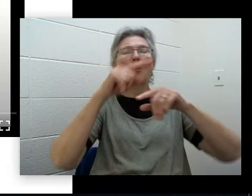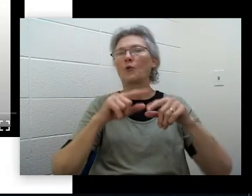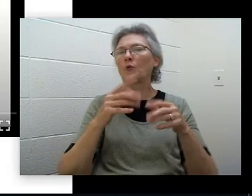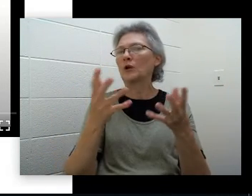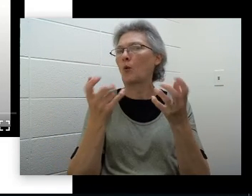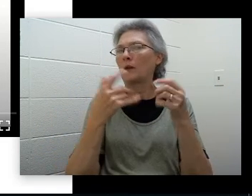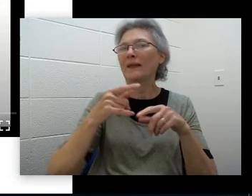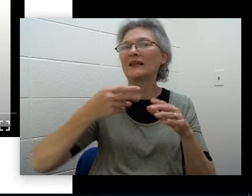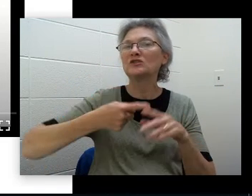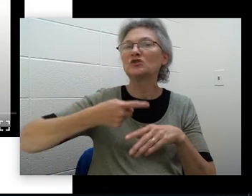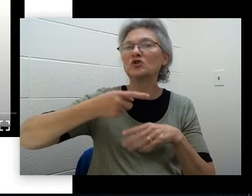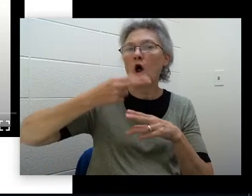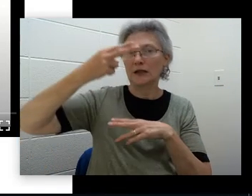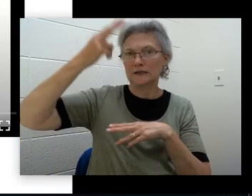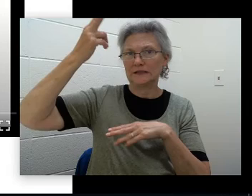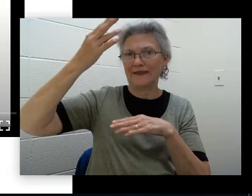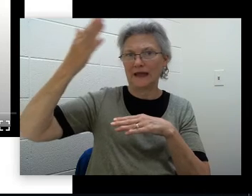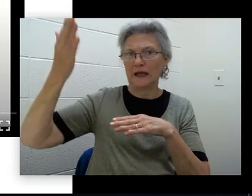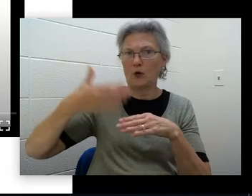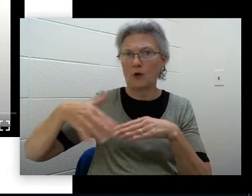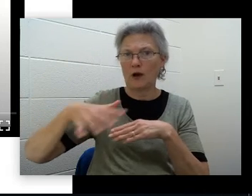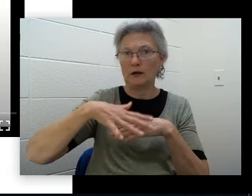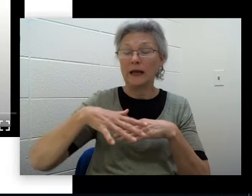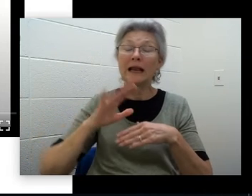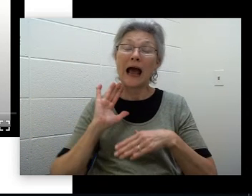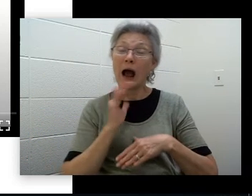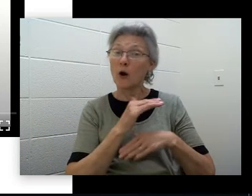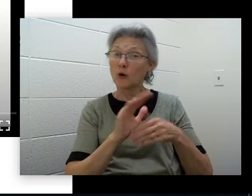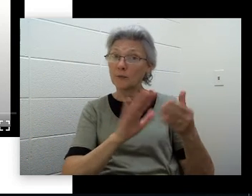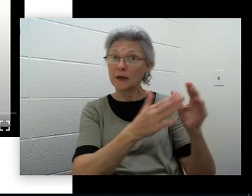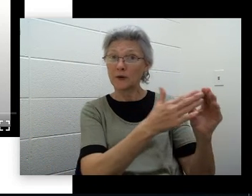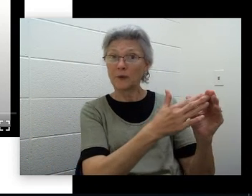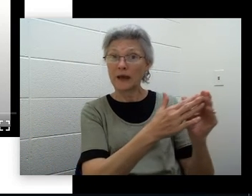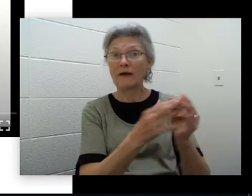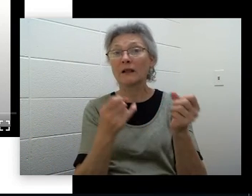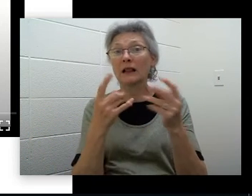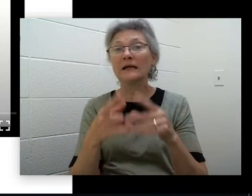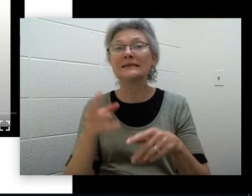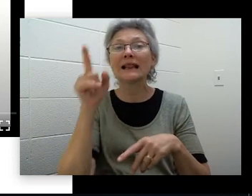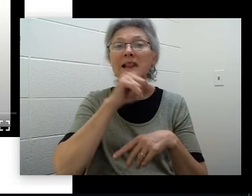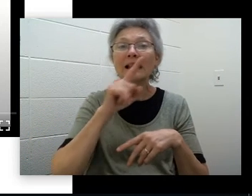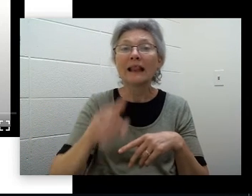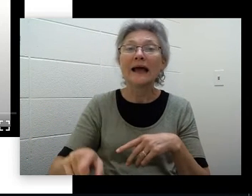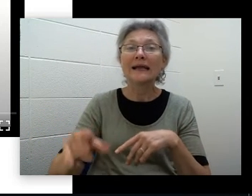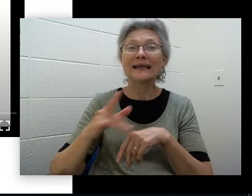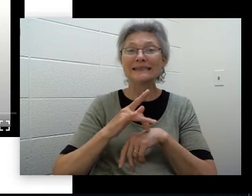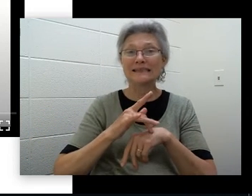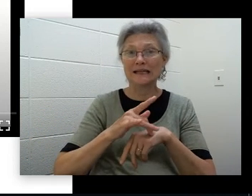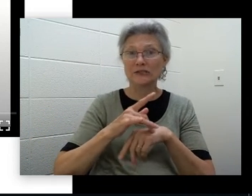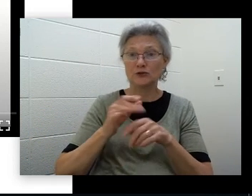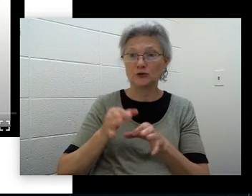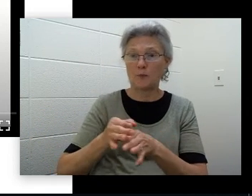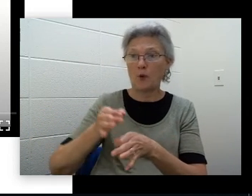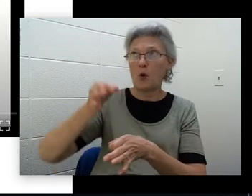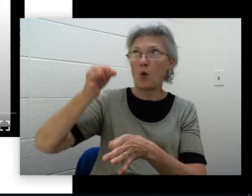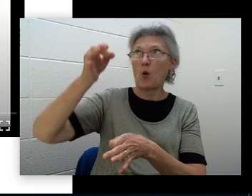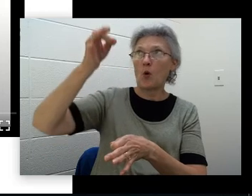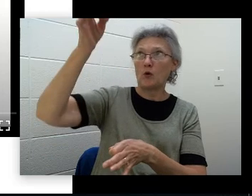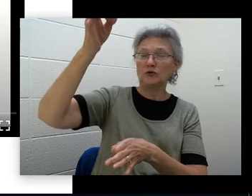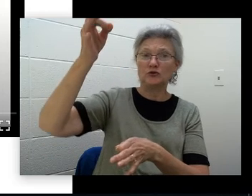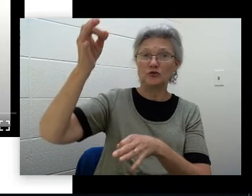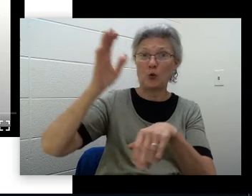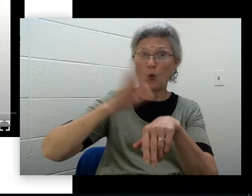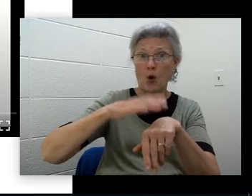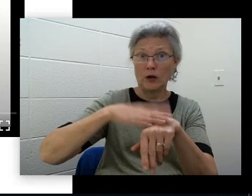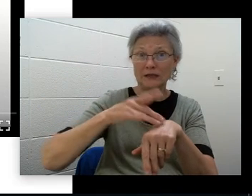community, we have many lightning detectors, especially around pools and sports fields to alert us when there is lightning nearby. Then it's